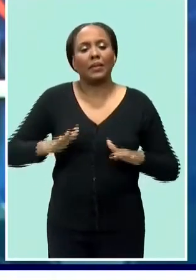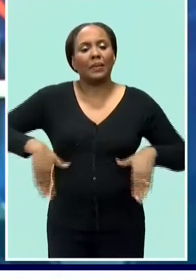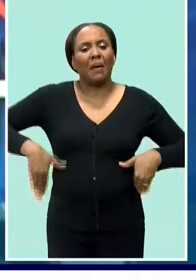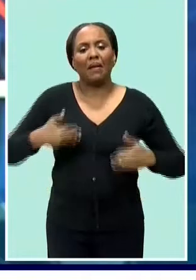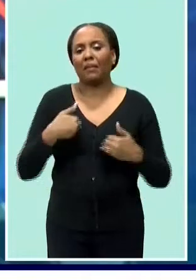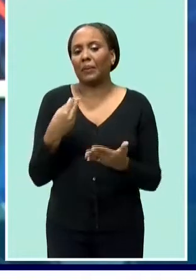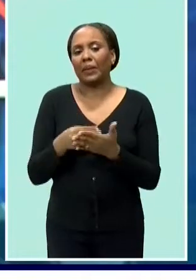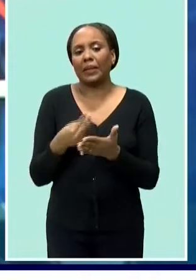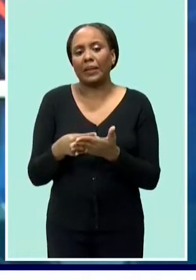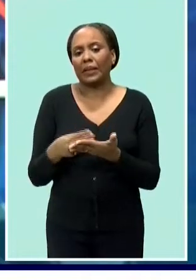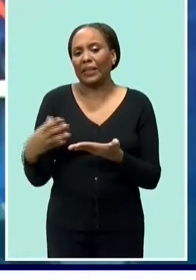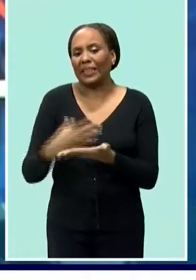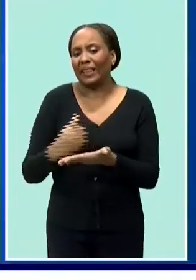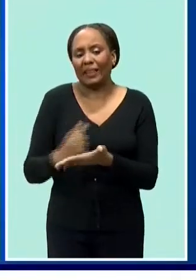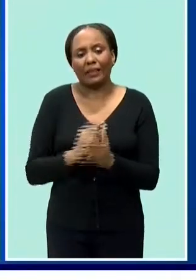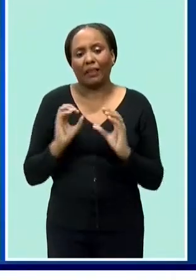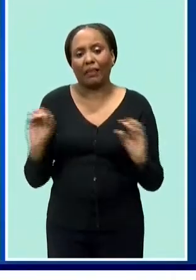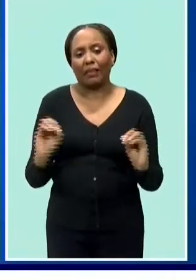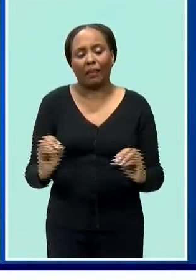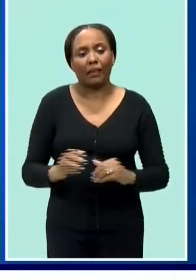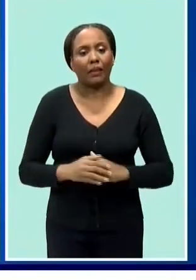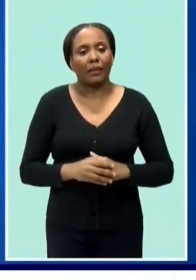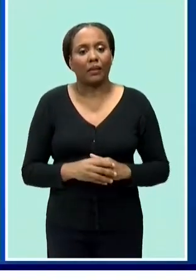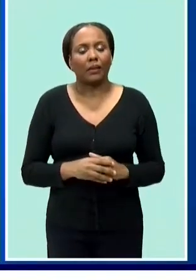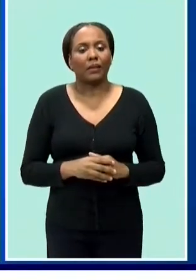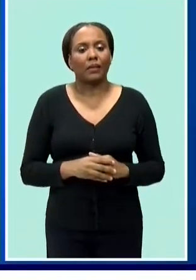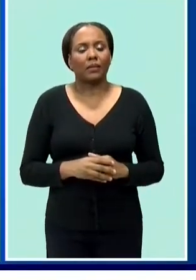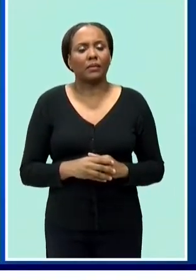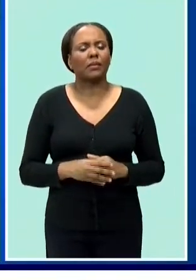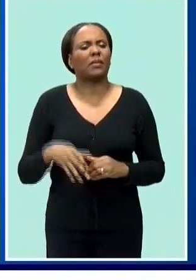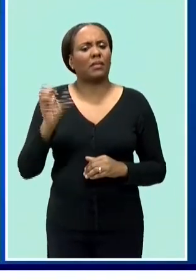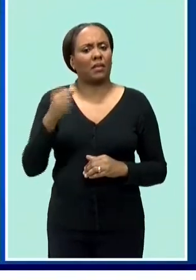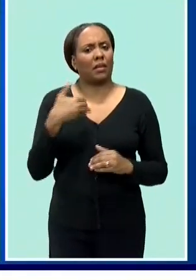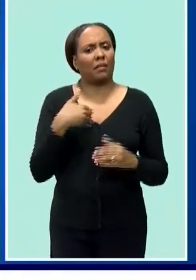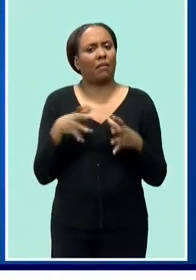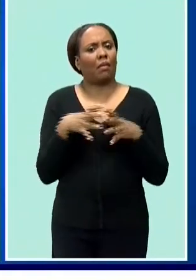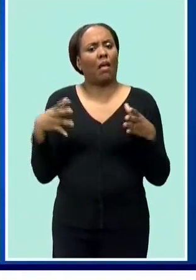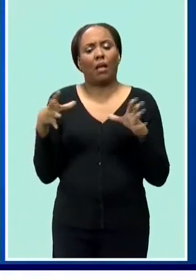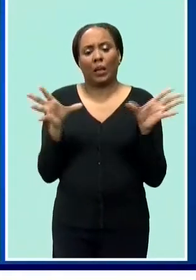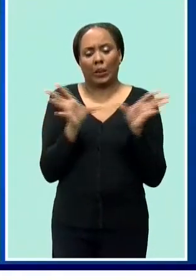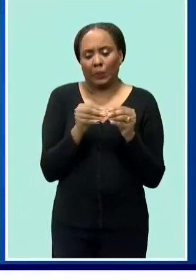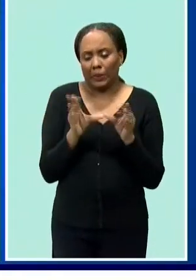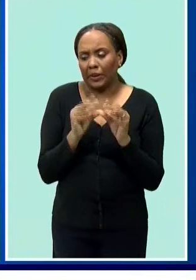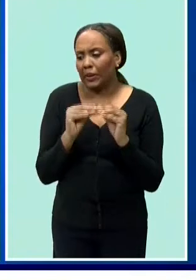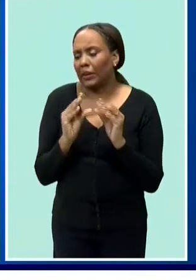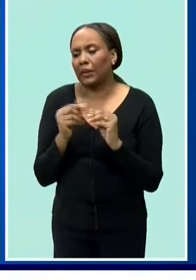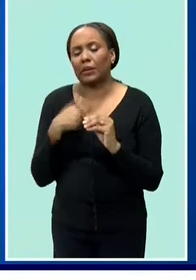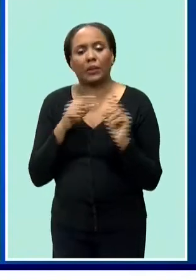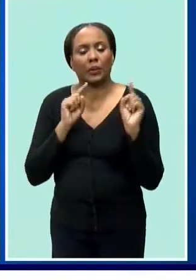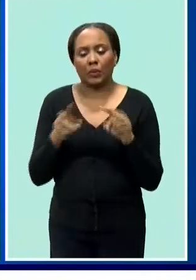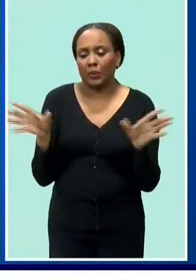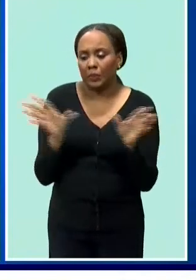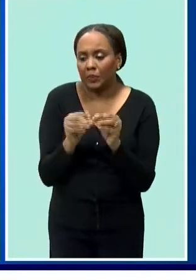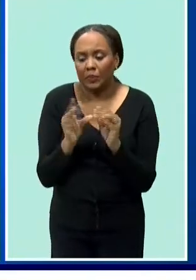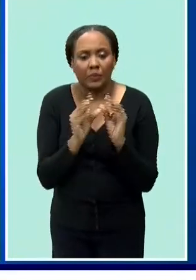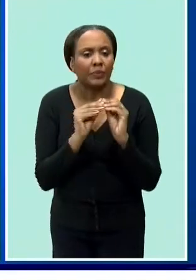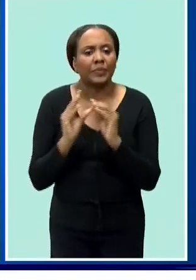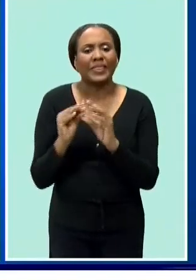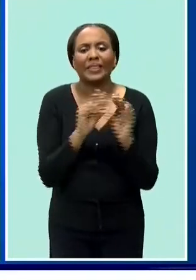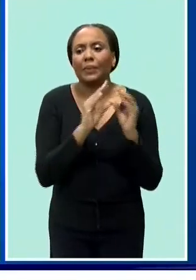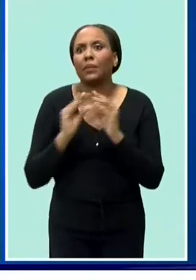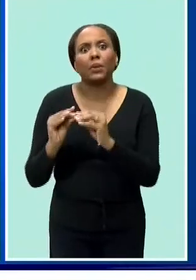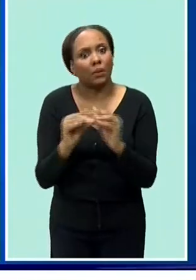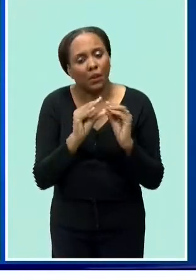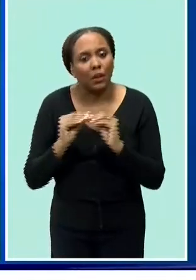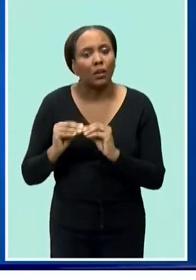affected yes we've we had a number of meetings we attended a couple meetings with the ministry of the public service and we were able